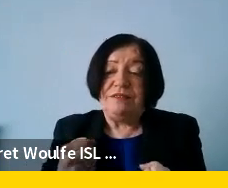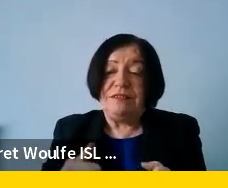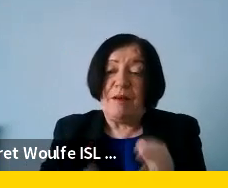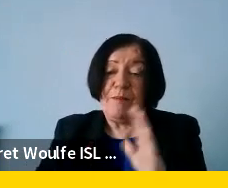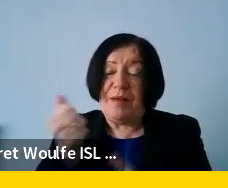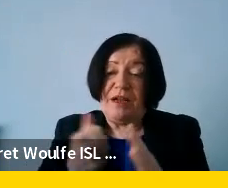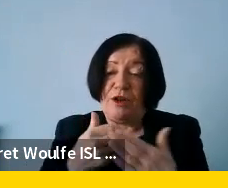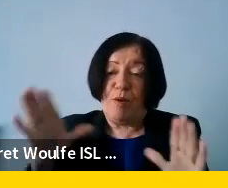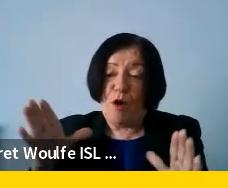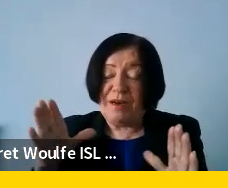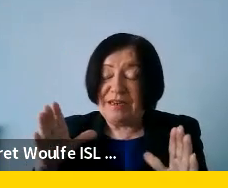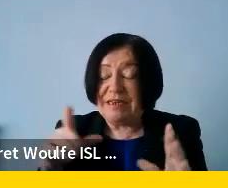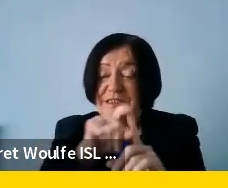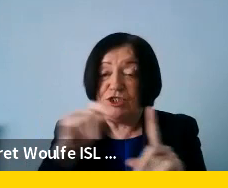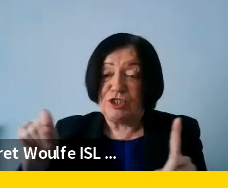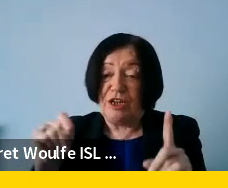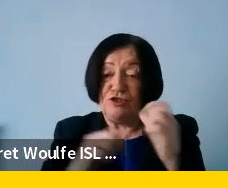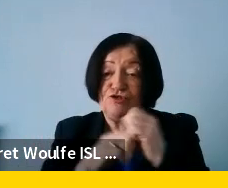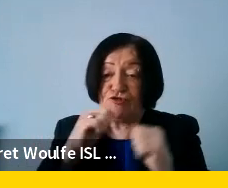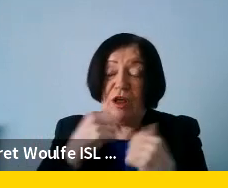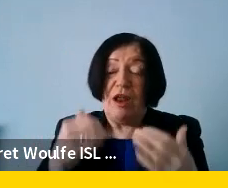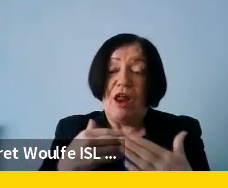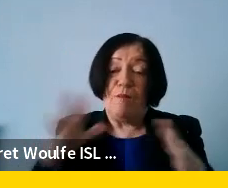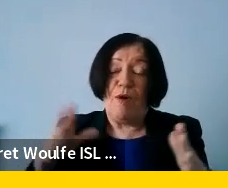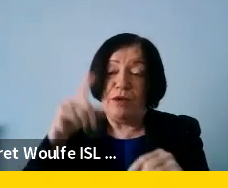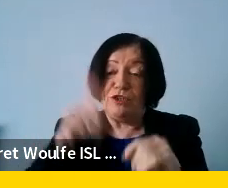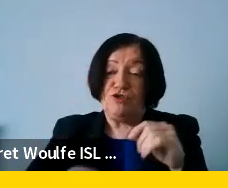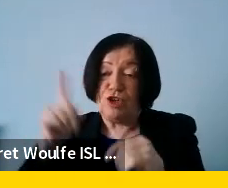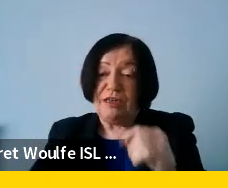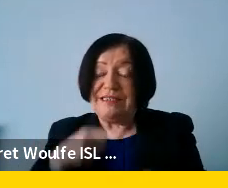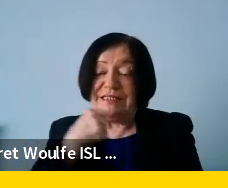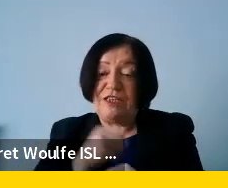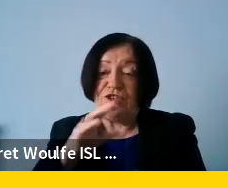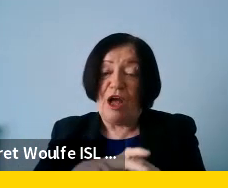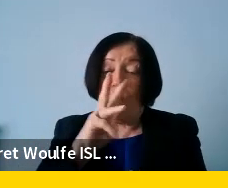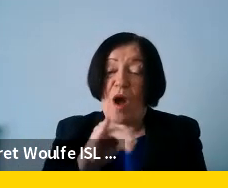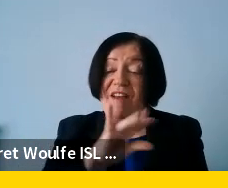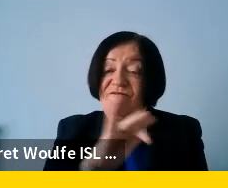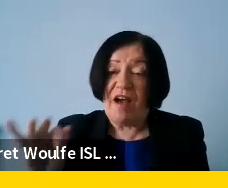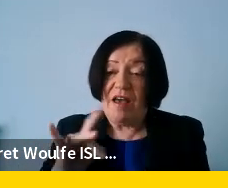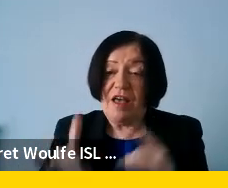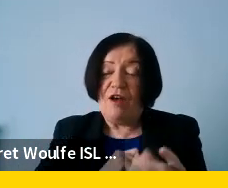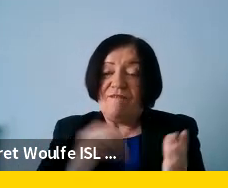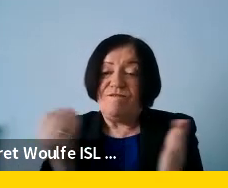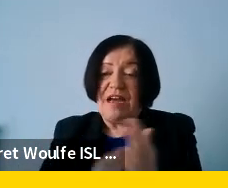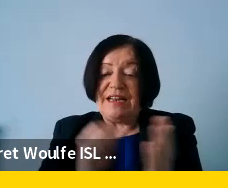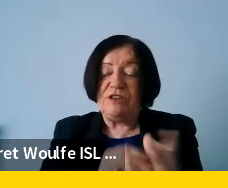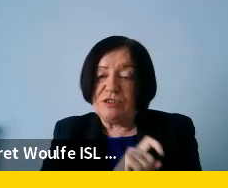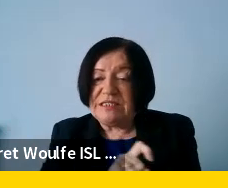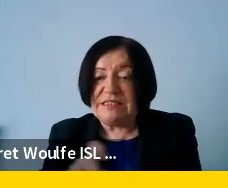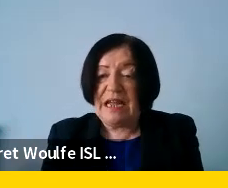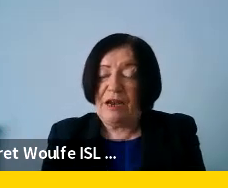public digital infrastructure, such as public charging stations and Wi-Fi and ensure its financial sustainability.